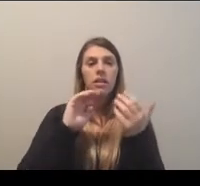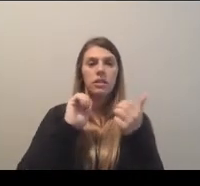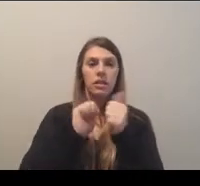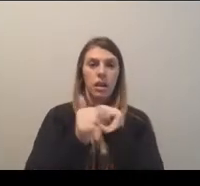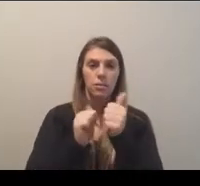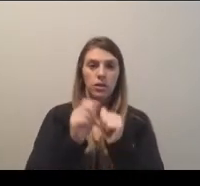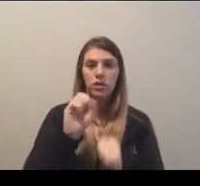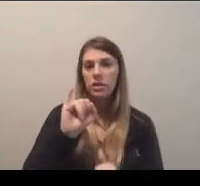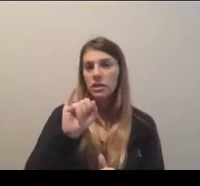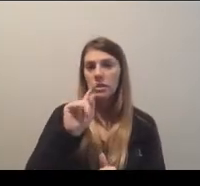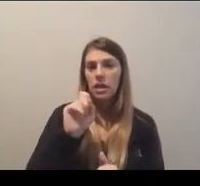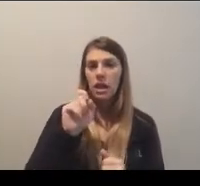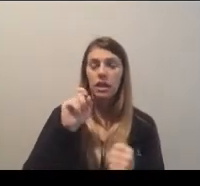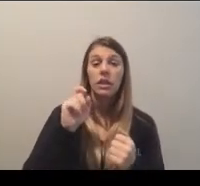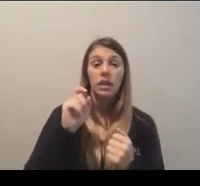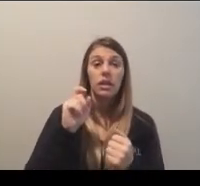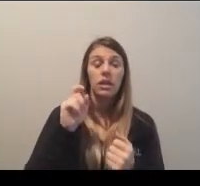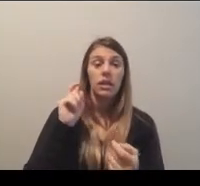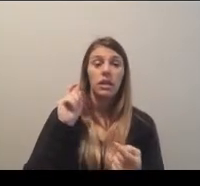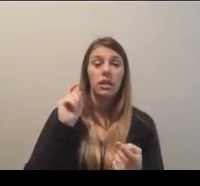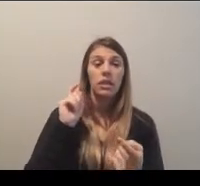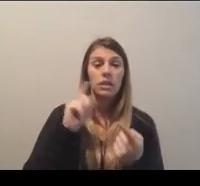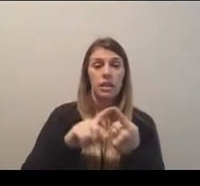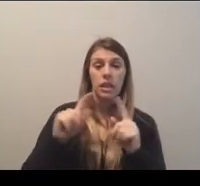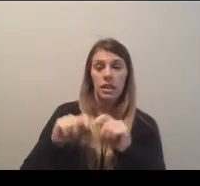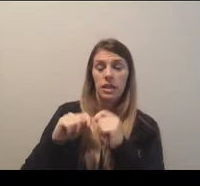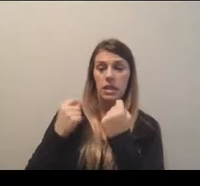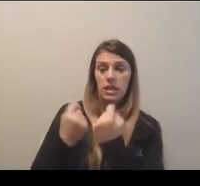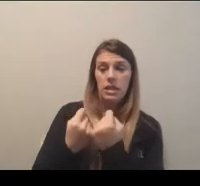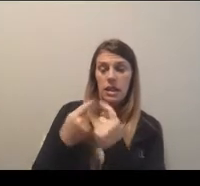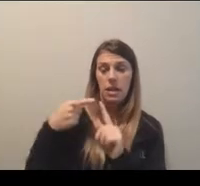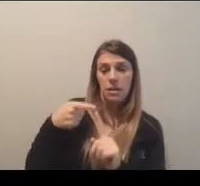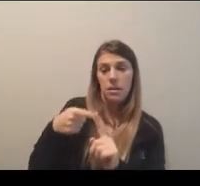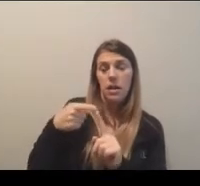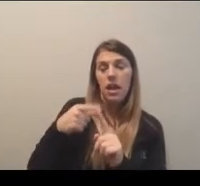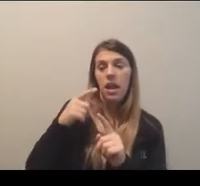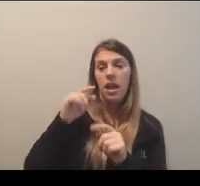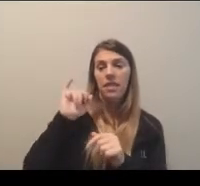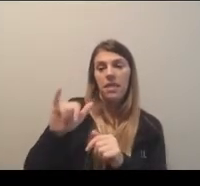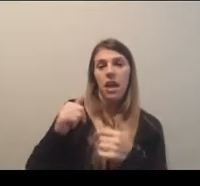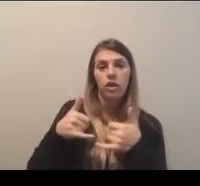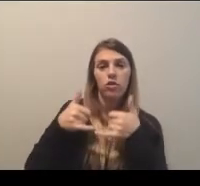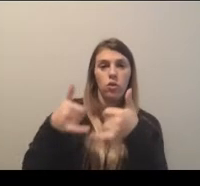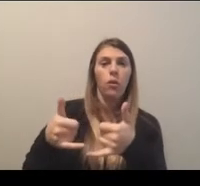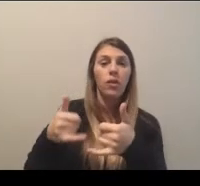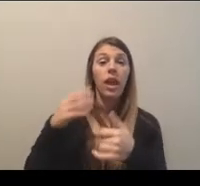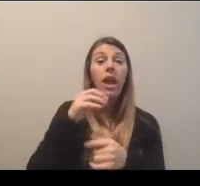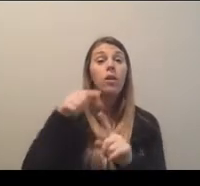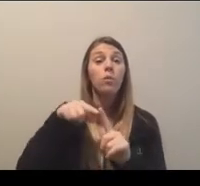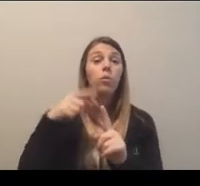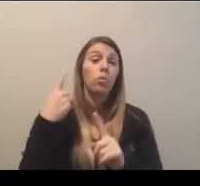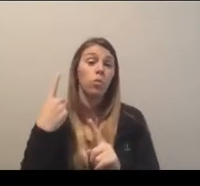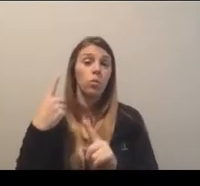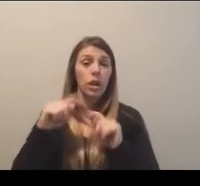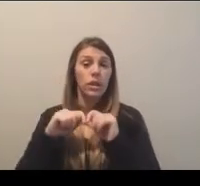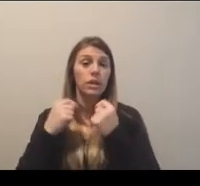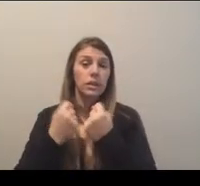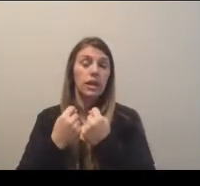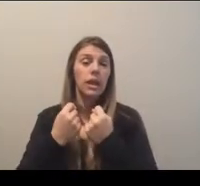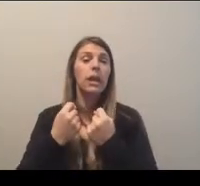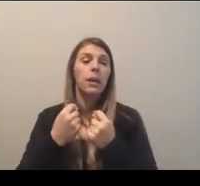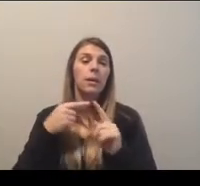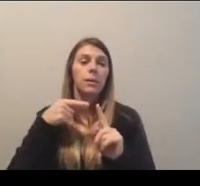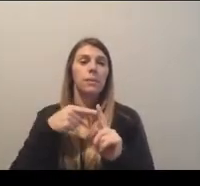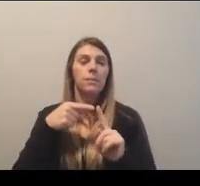All the way through the time, a team hoists the championship trophy at the end of the championship and one team is going home having